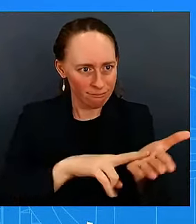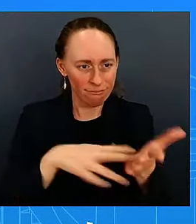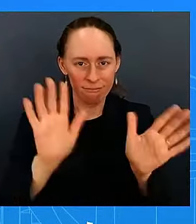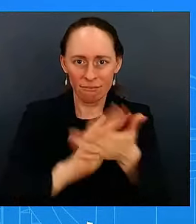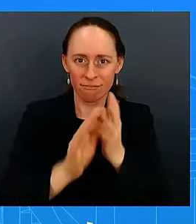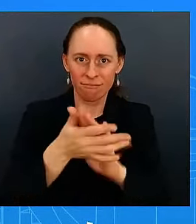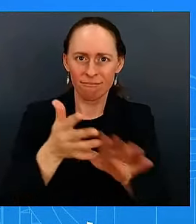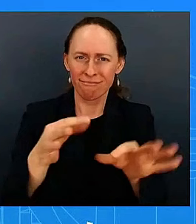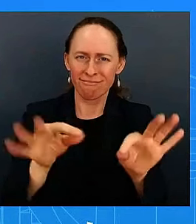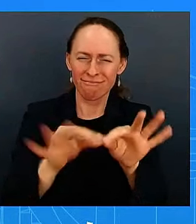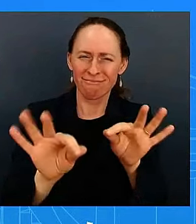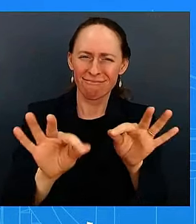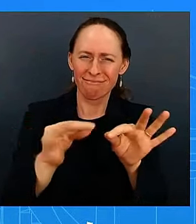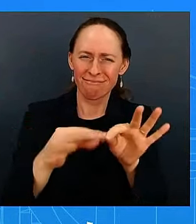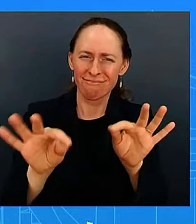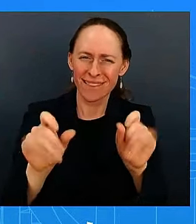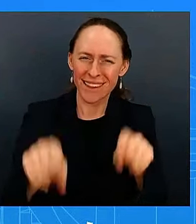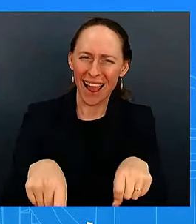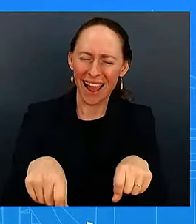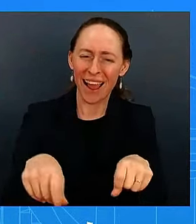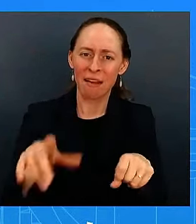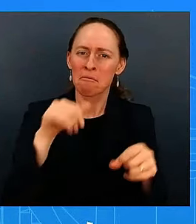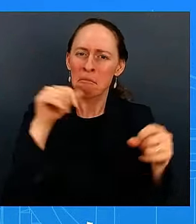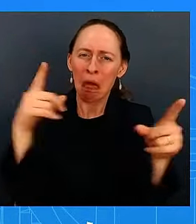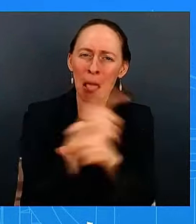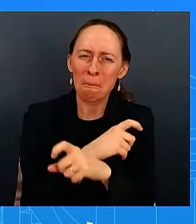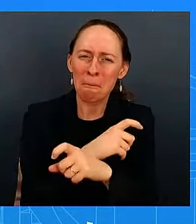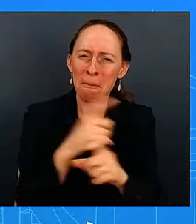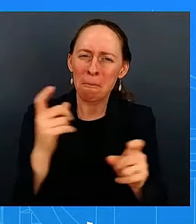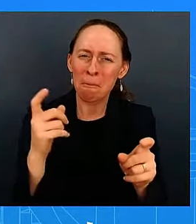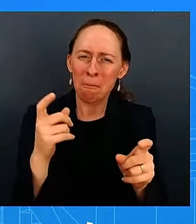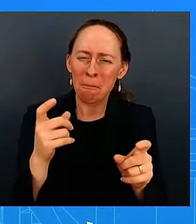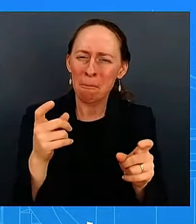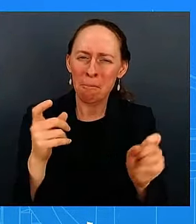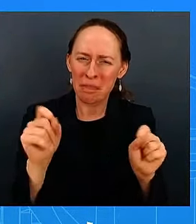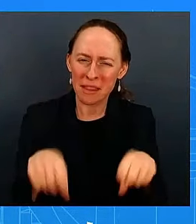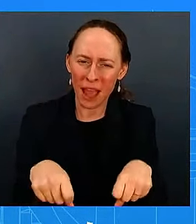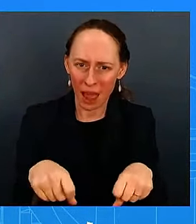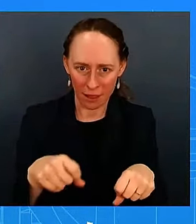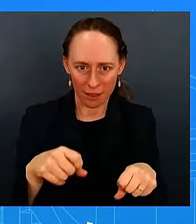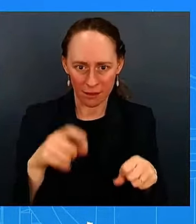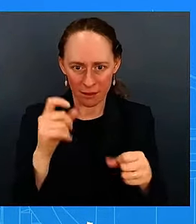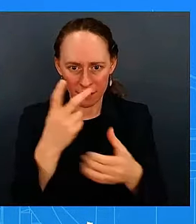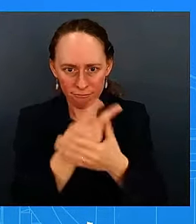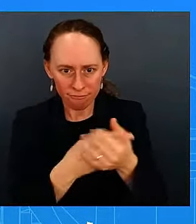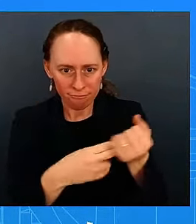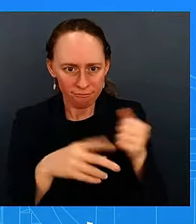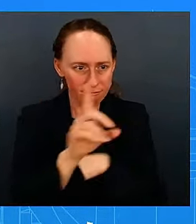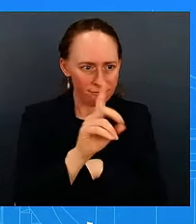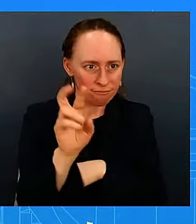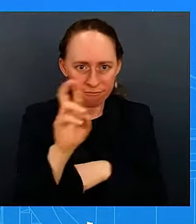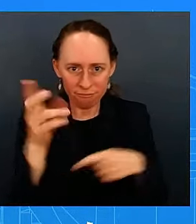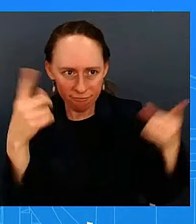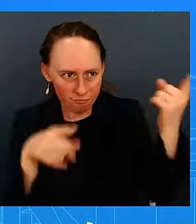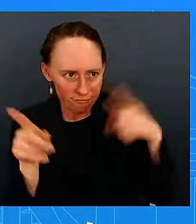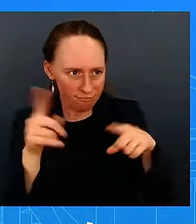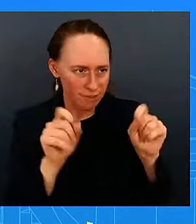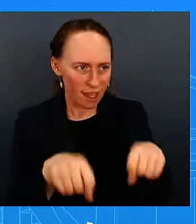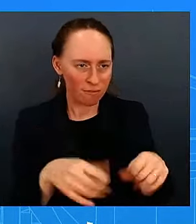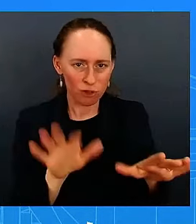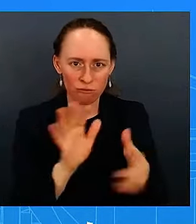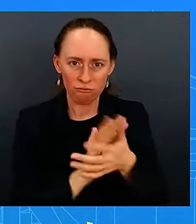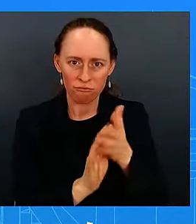it should be something that they can decide on in a bipartisan way as they've done many times before and get it done really